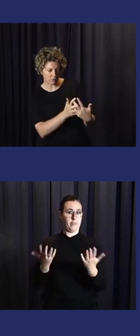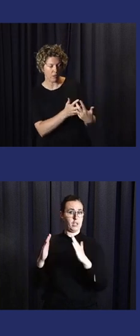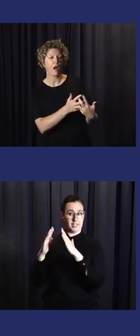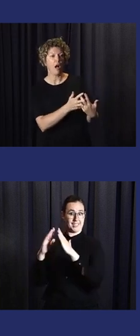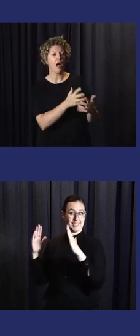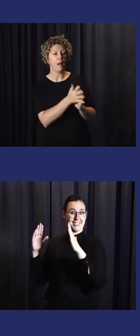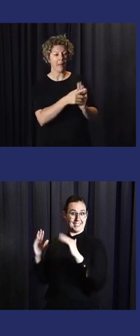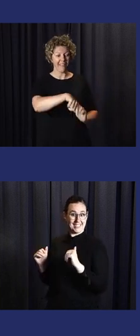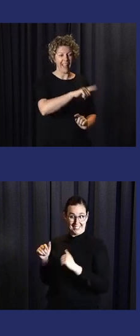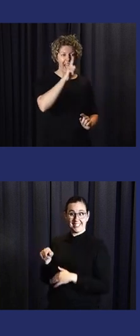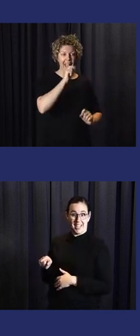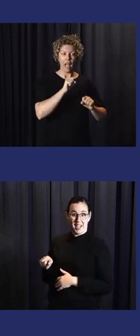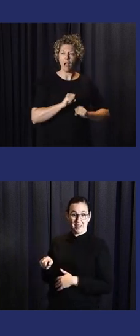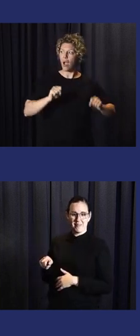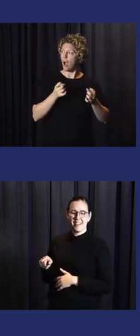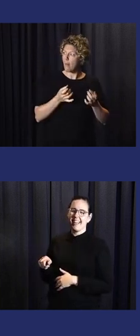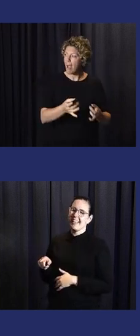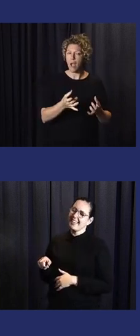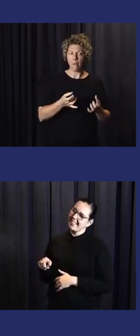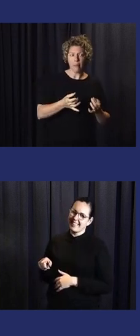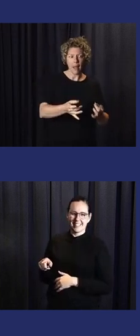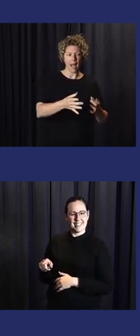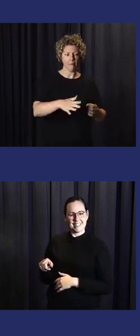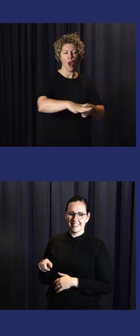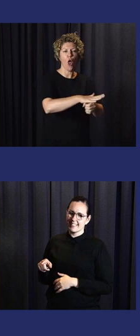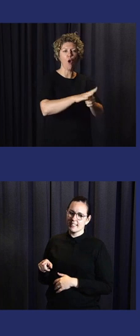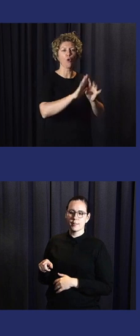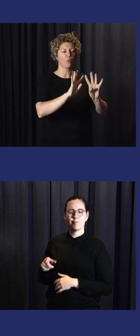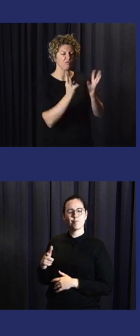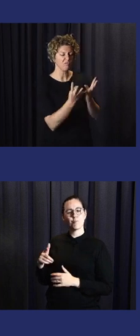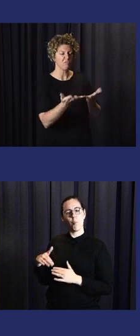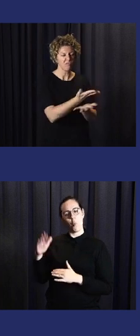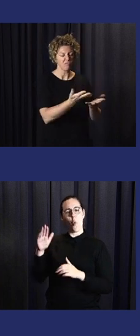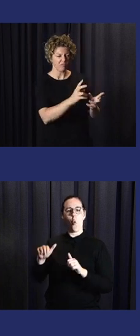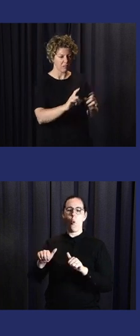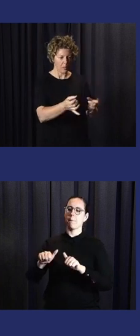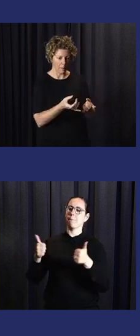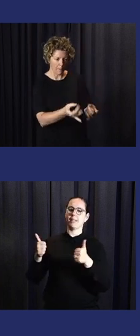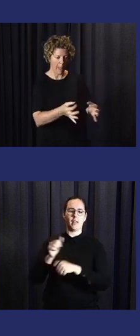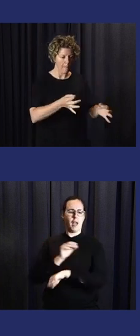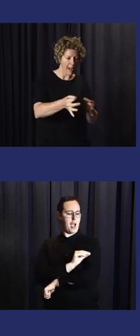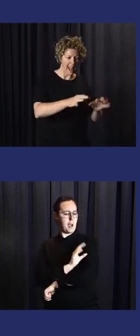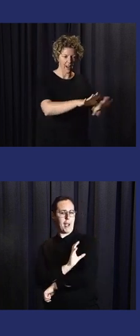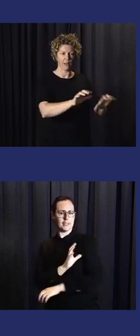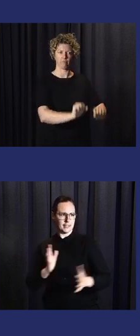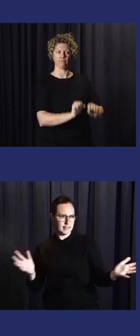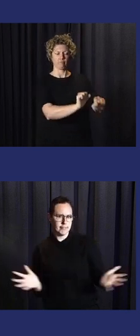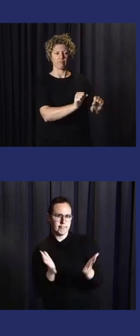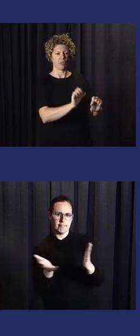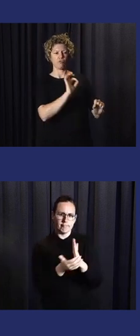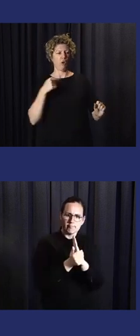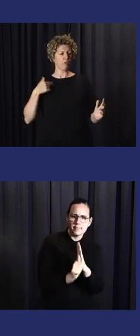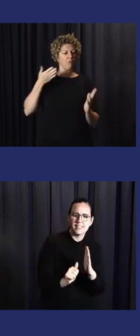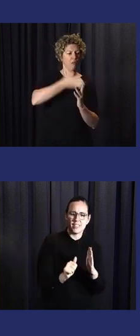I think it should be functional up to community level. Then capacity building of disaster management